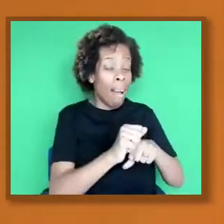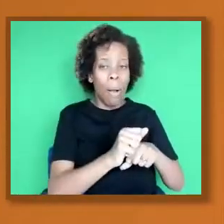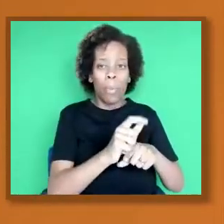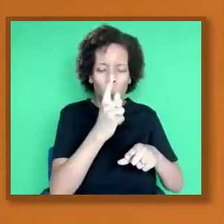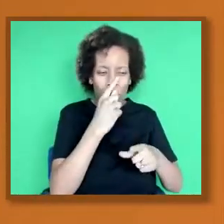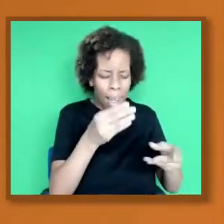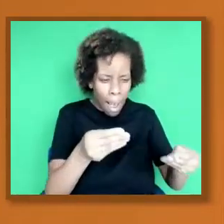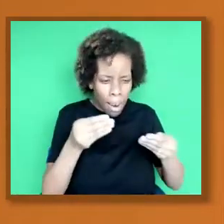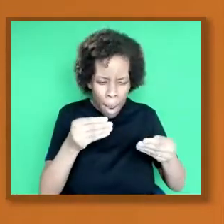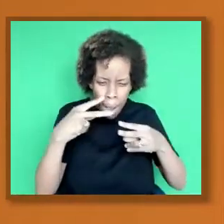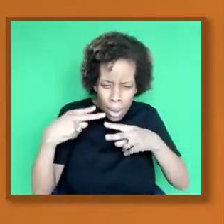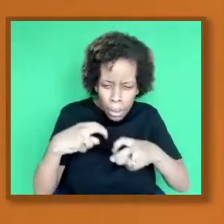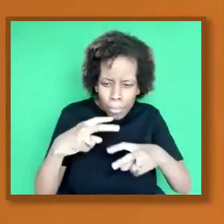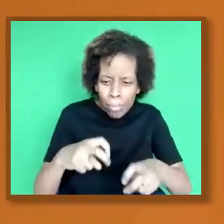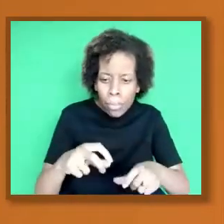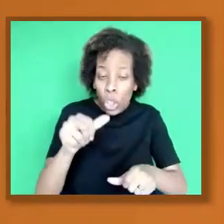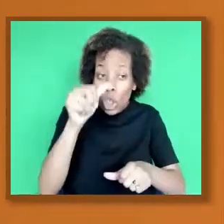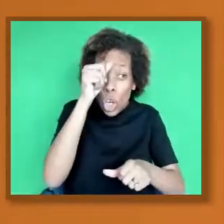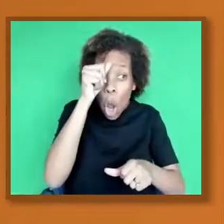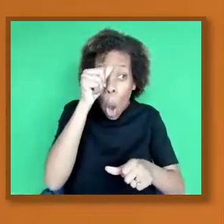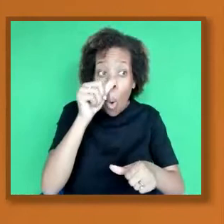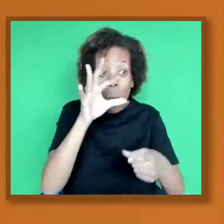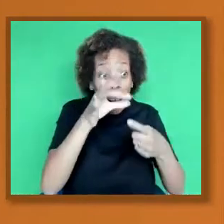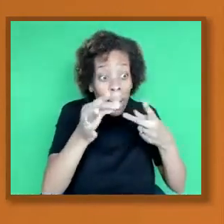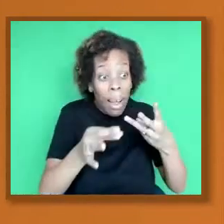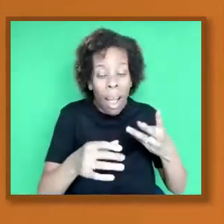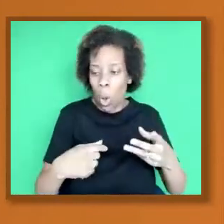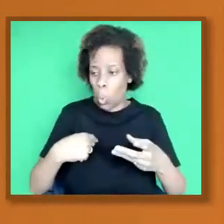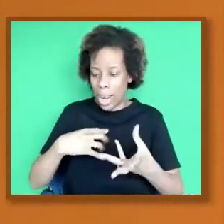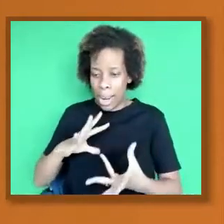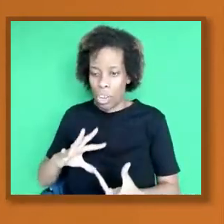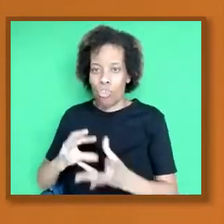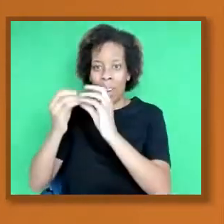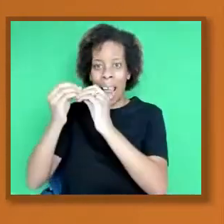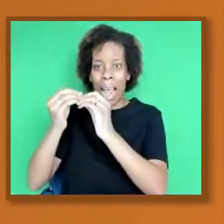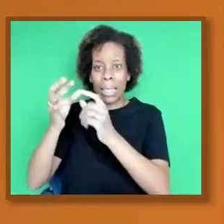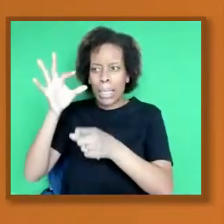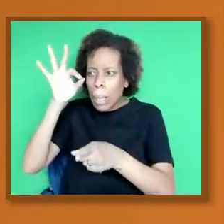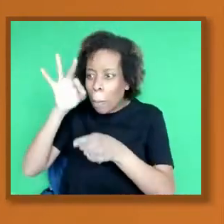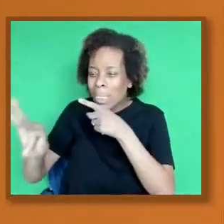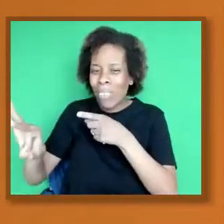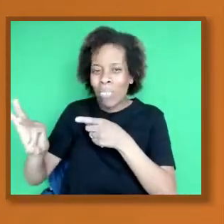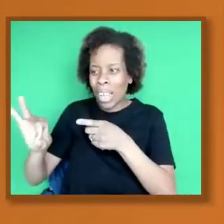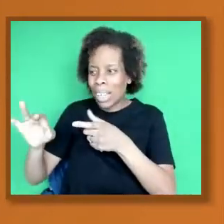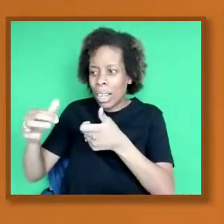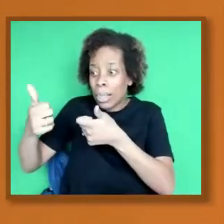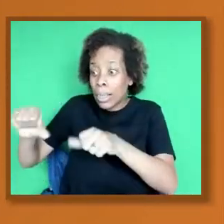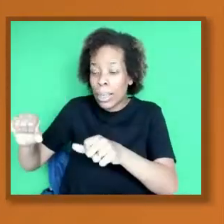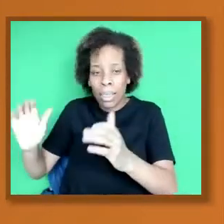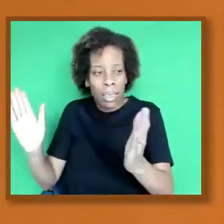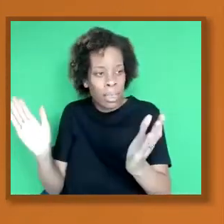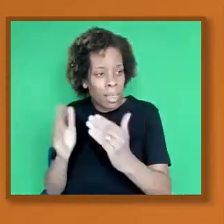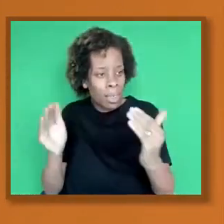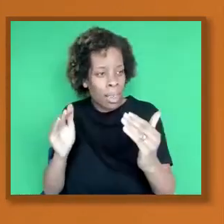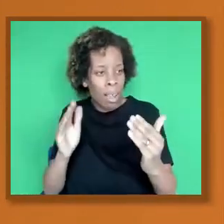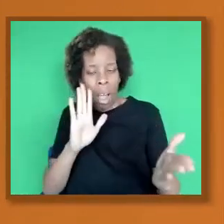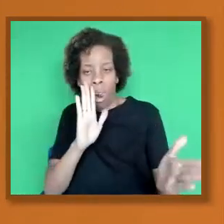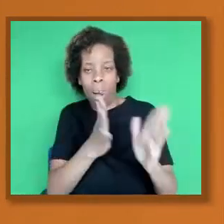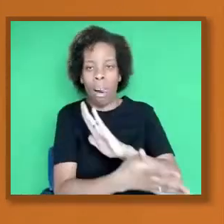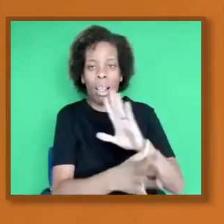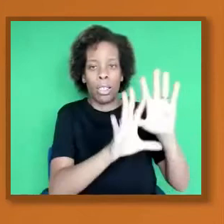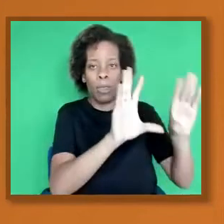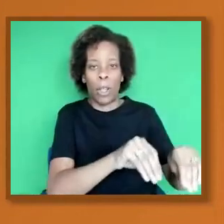specifically targeted to address that mutant variant. Does that make sense?